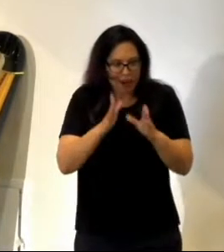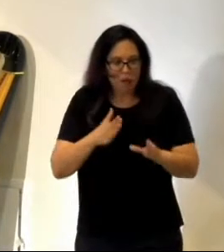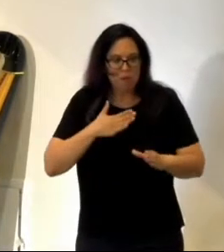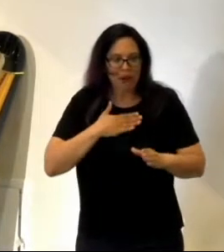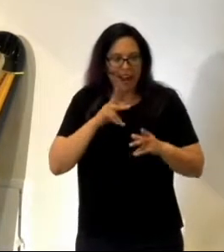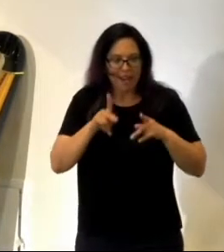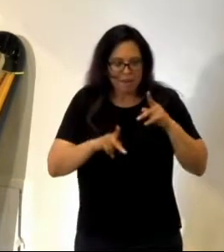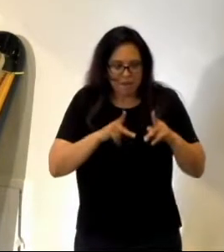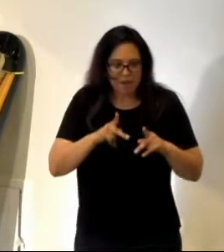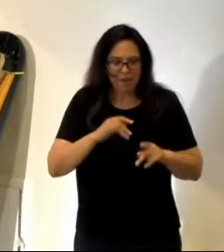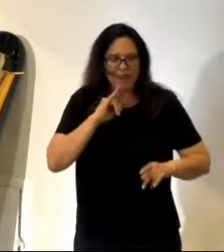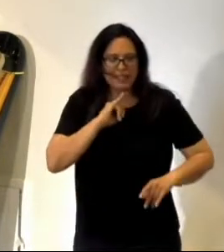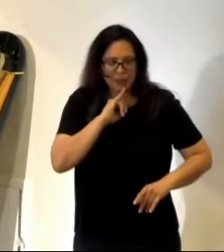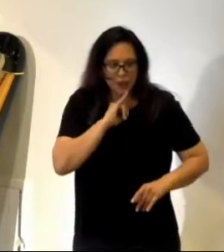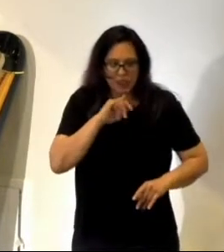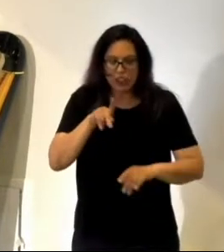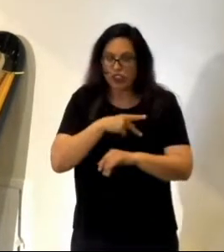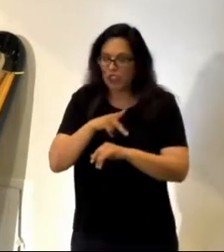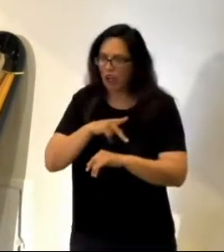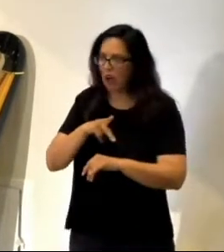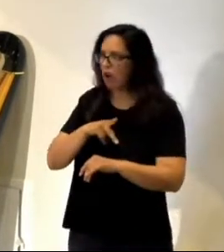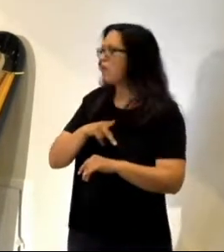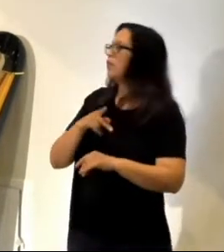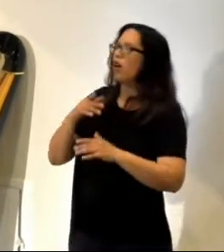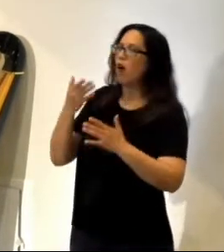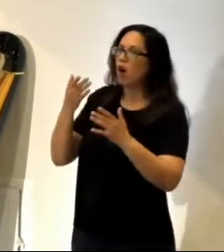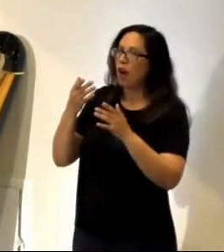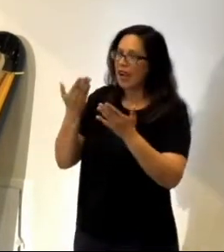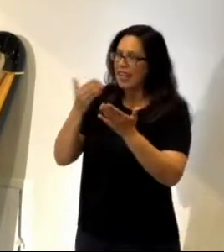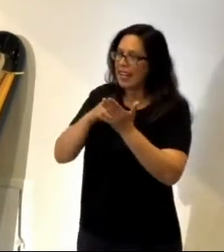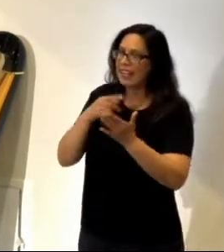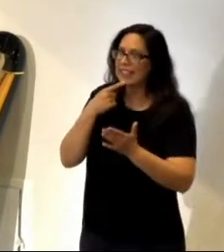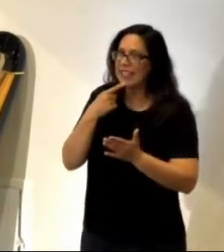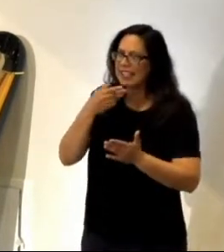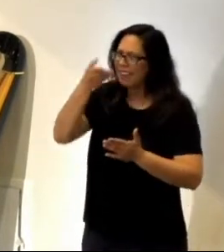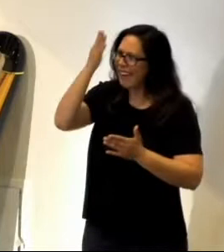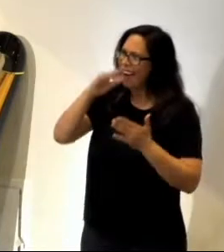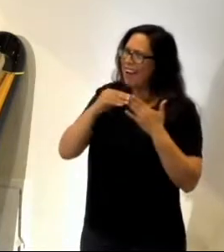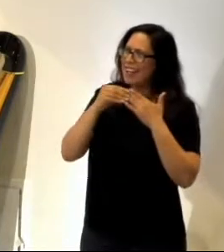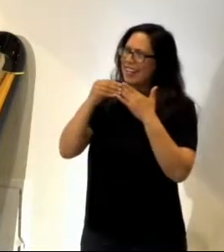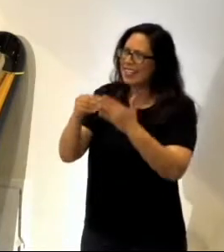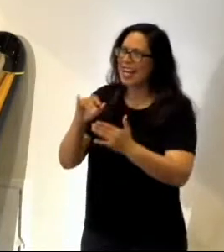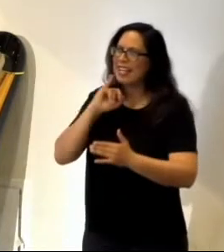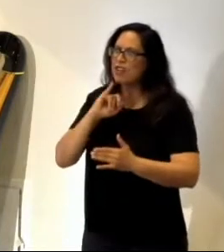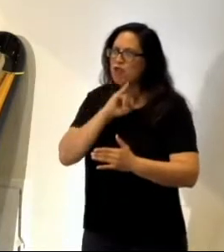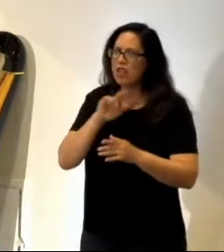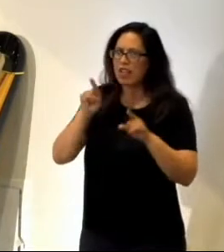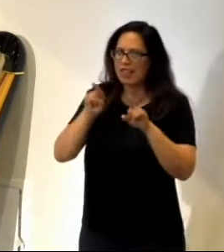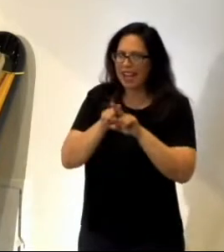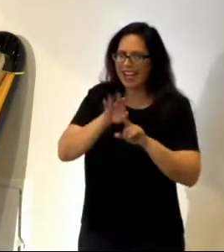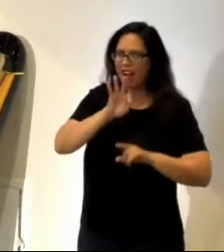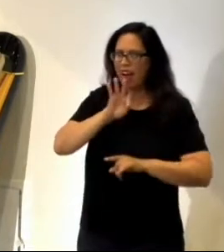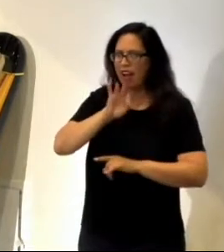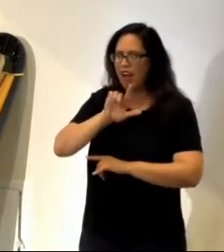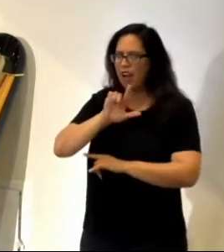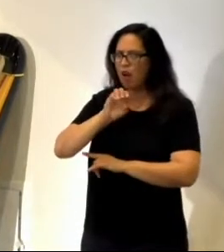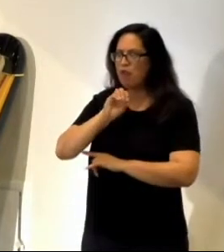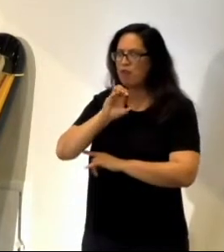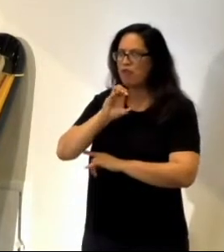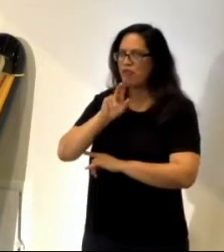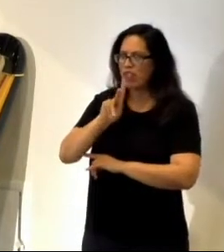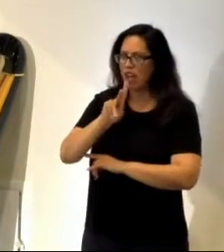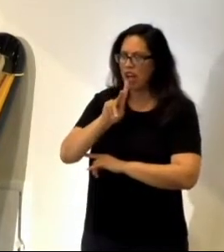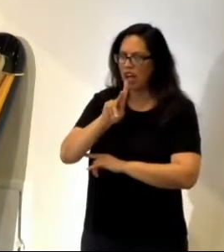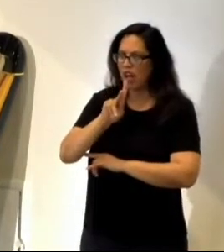Israel. In Psalm 77, 20, again says, God led Israel like a flock by the hand